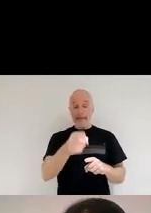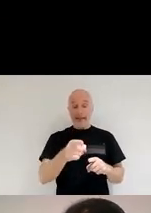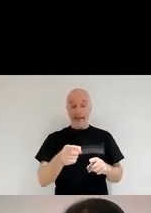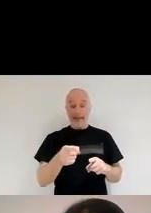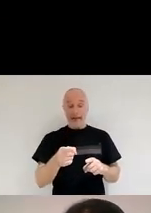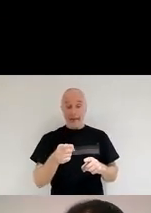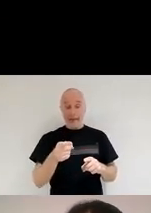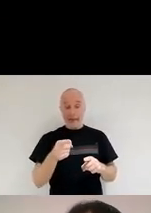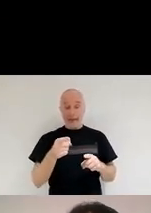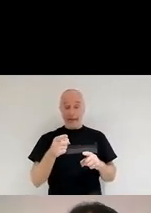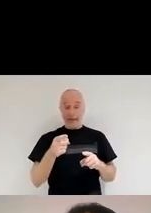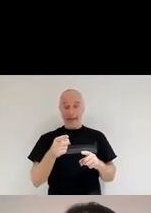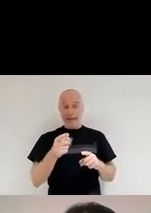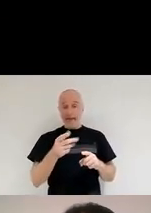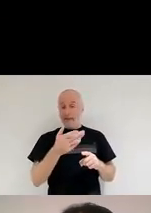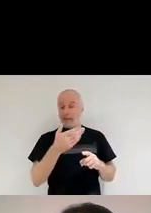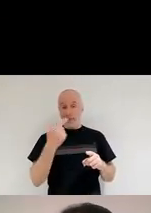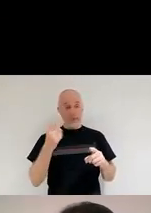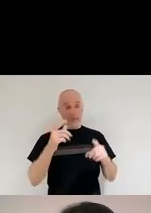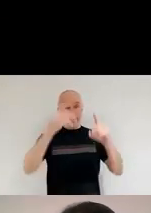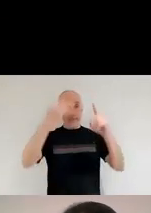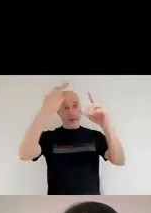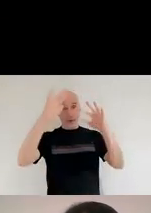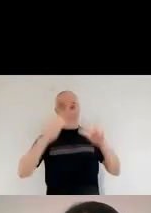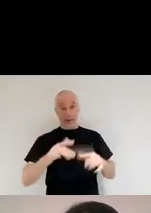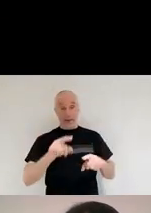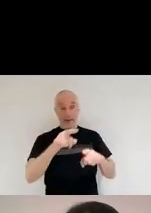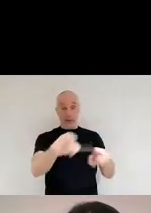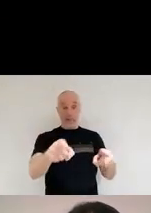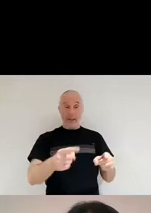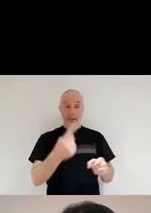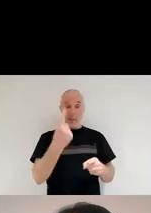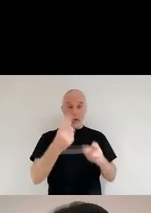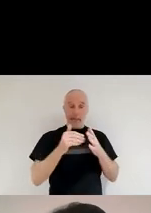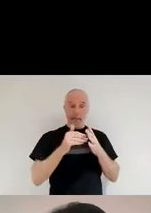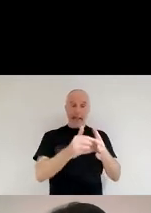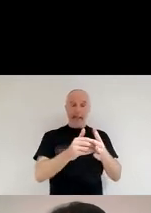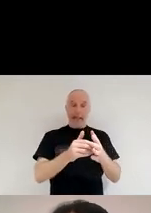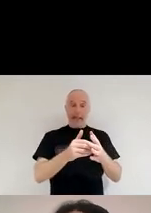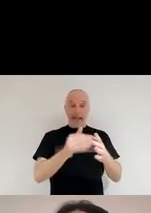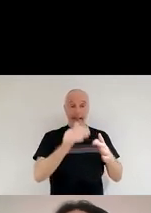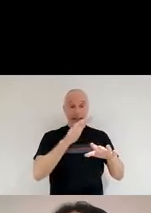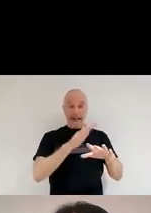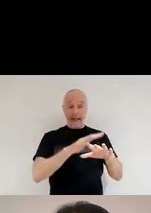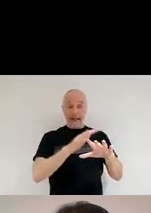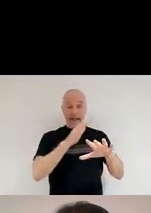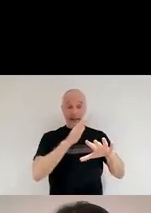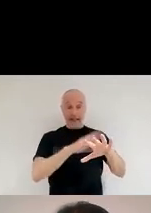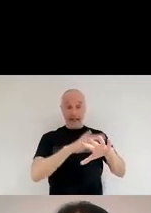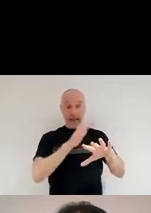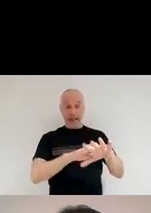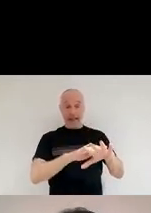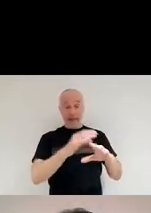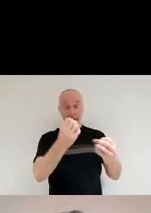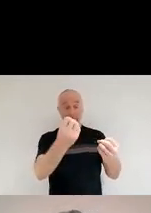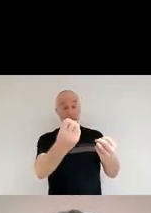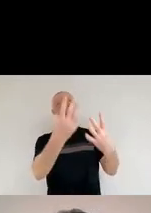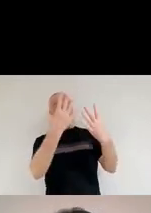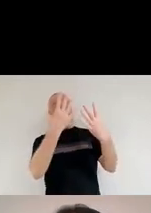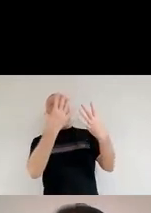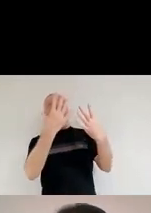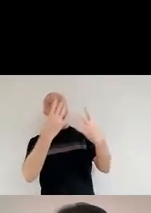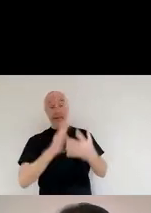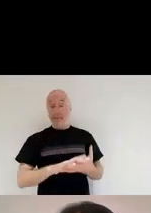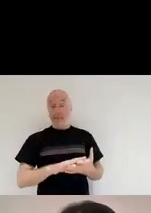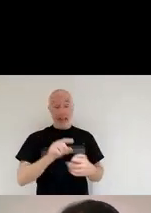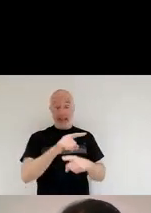brighter if we didn't have any dust in there. And actually for astronomers, it's good that there is dust, because otherwise it would